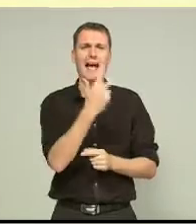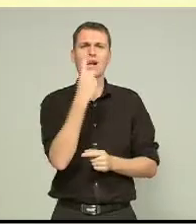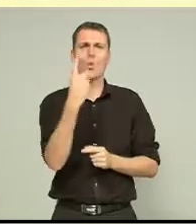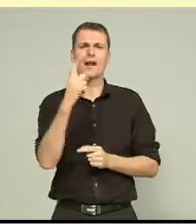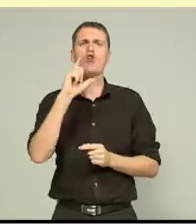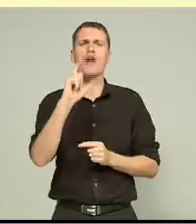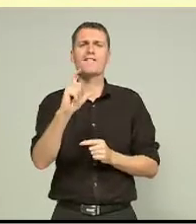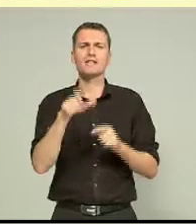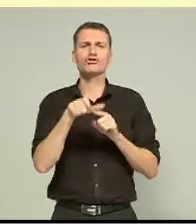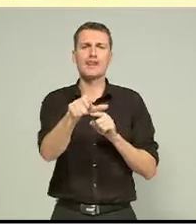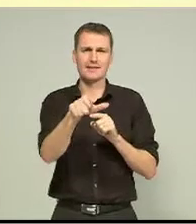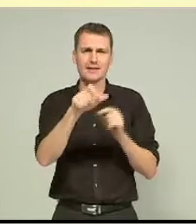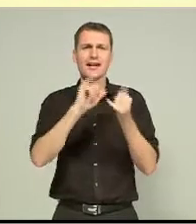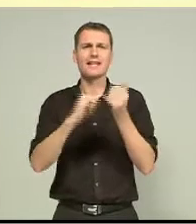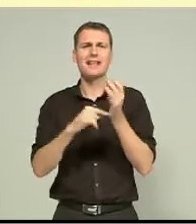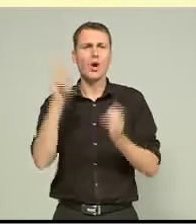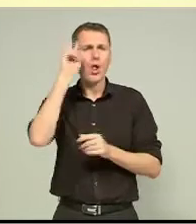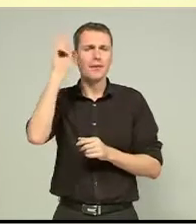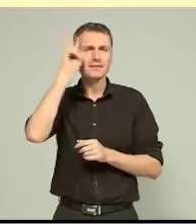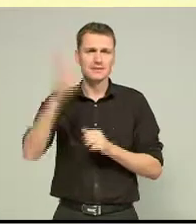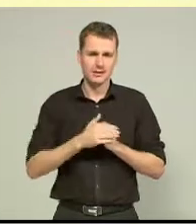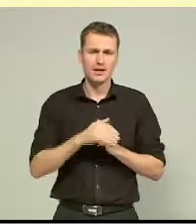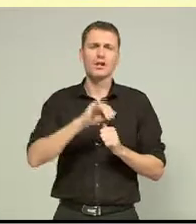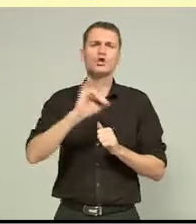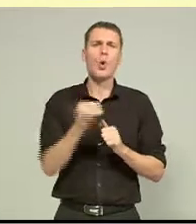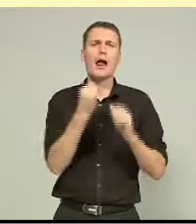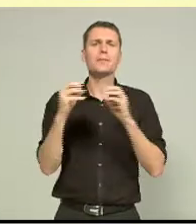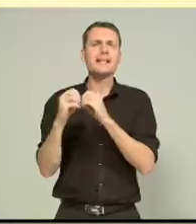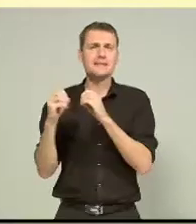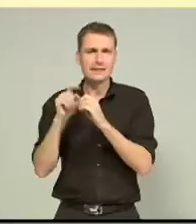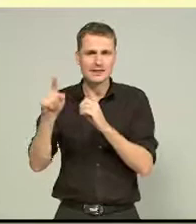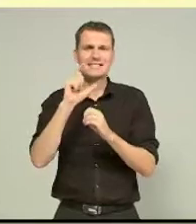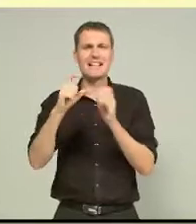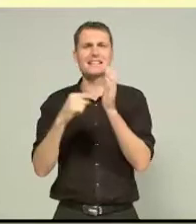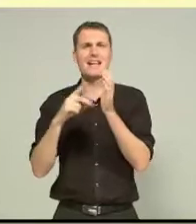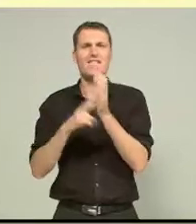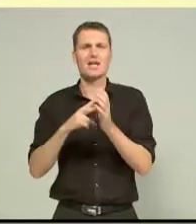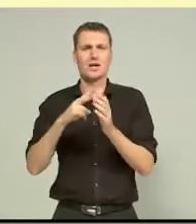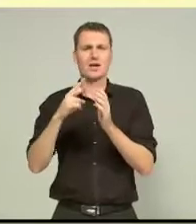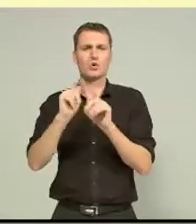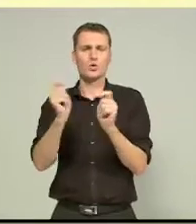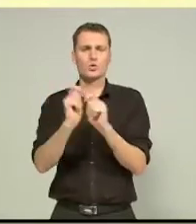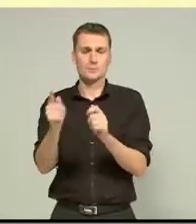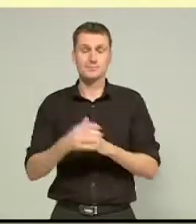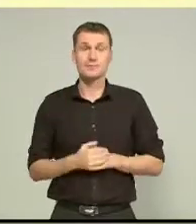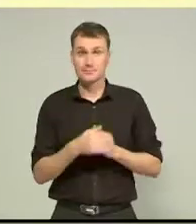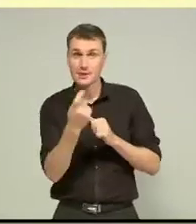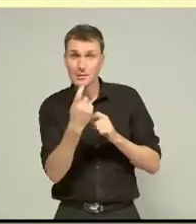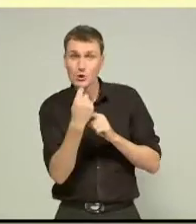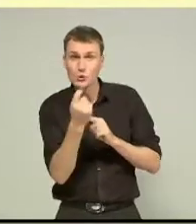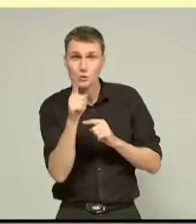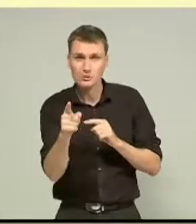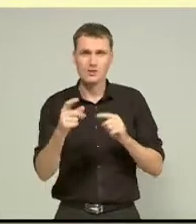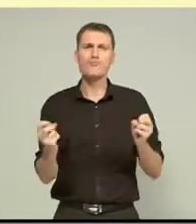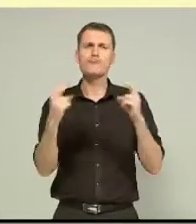Street in St Albans. Joe Bartista, CTV News. Still to come, bridges got built while swimming